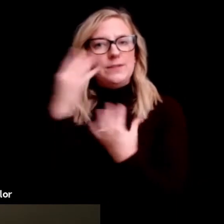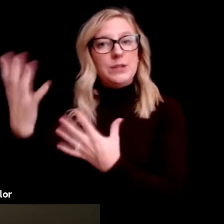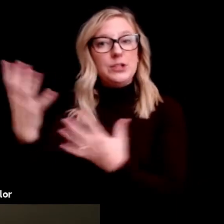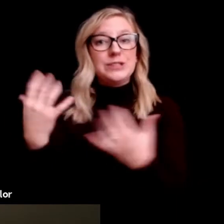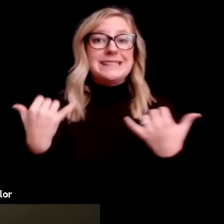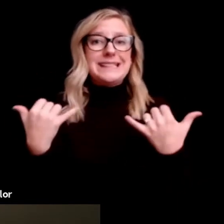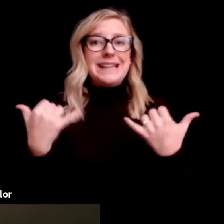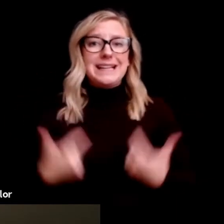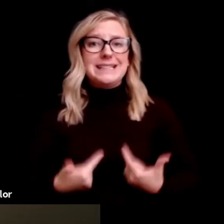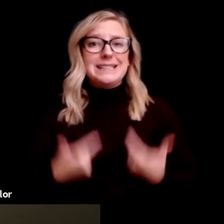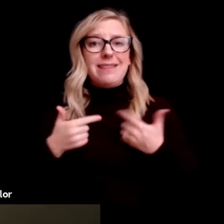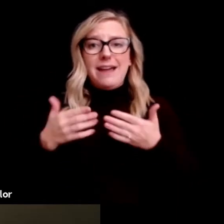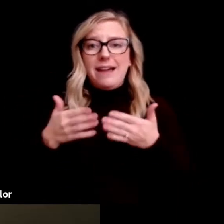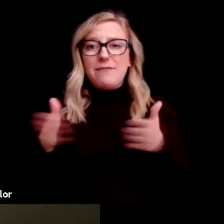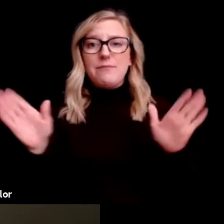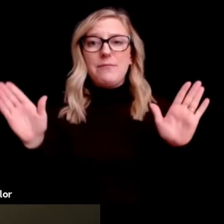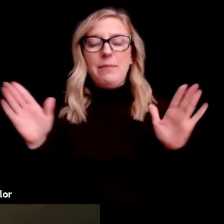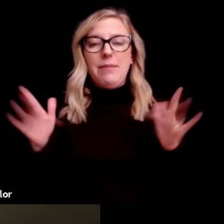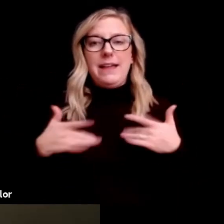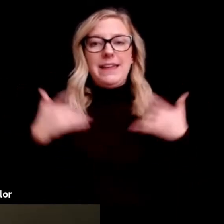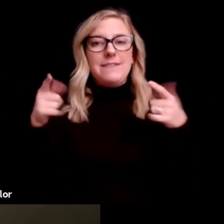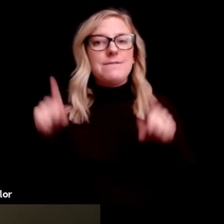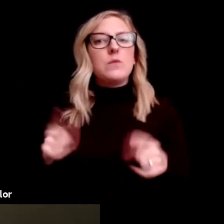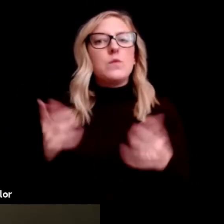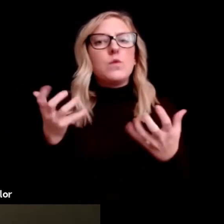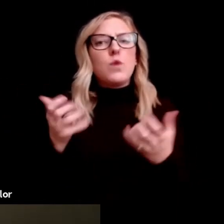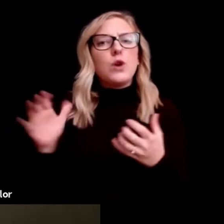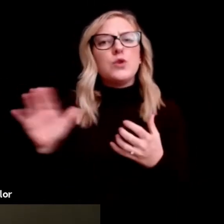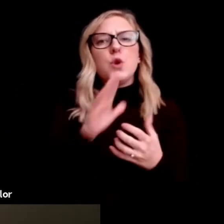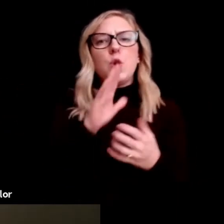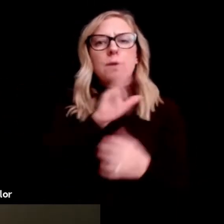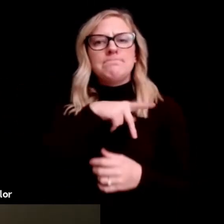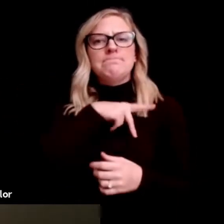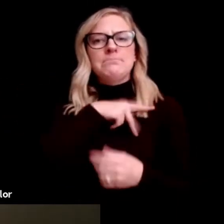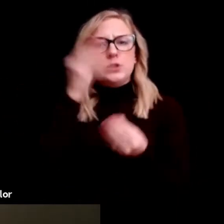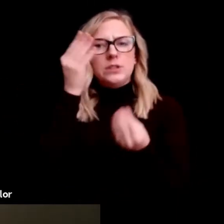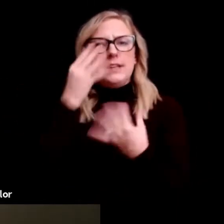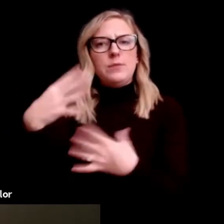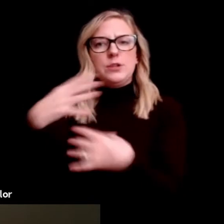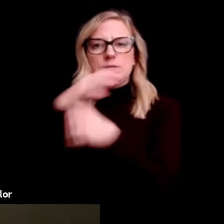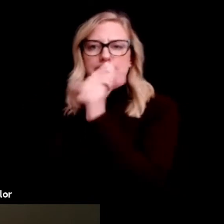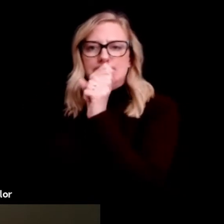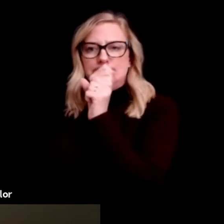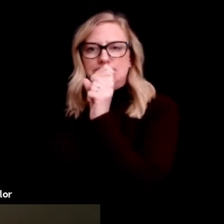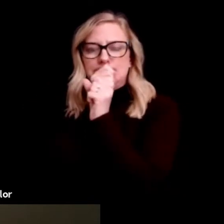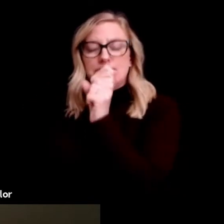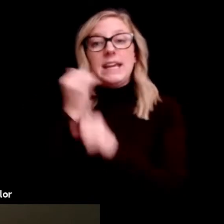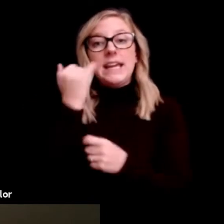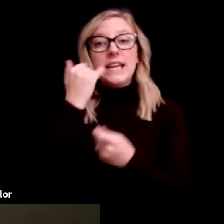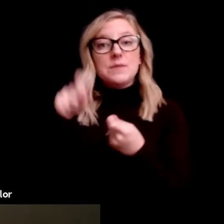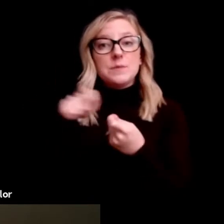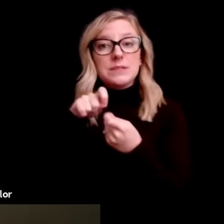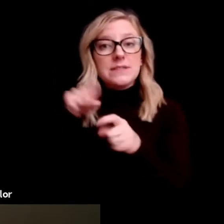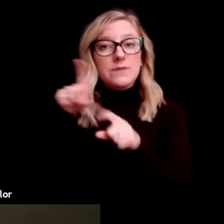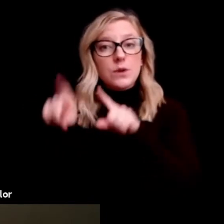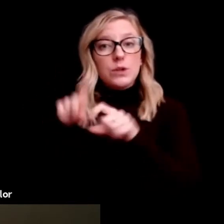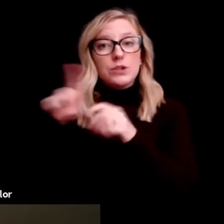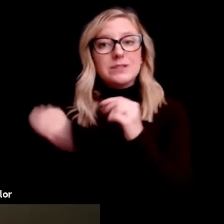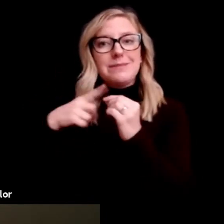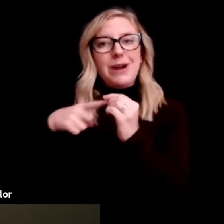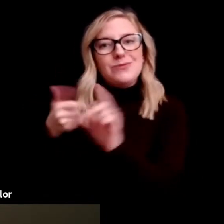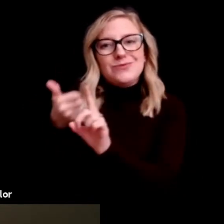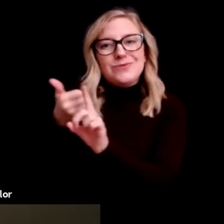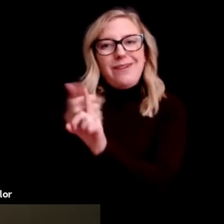your information to stay private. If you have specific questions about your personal situation, please send an email to the Hub or